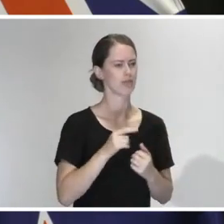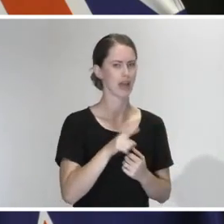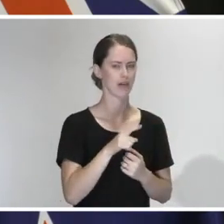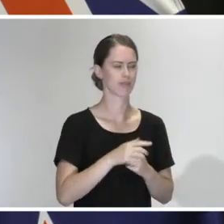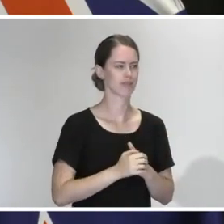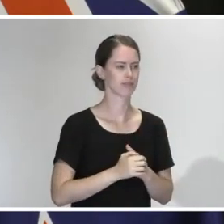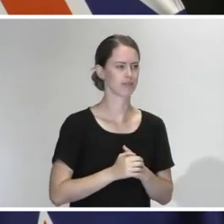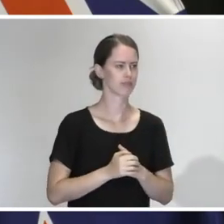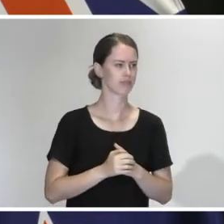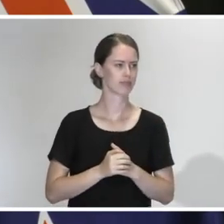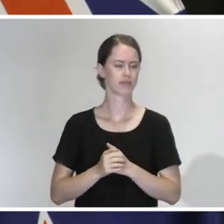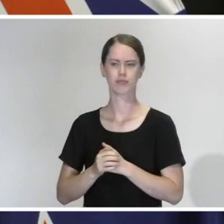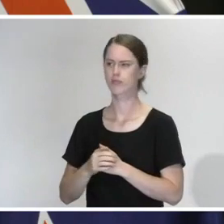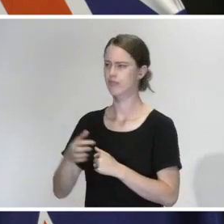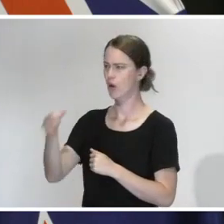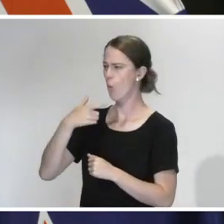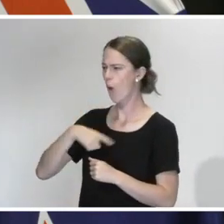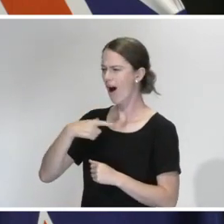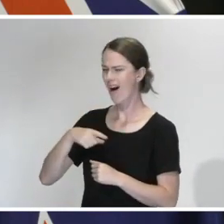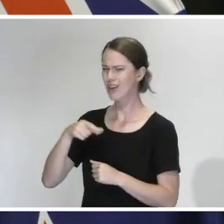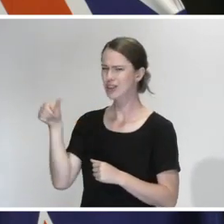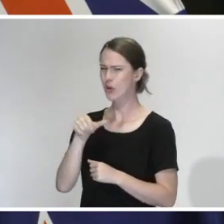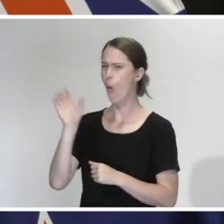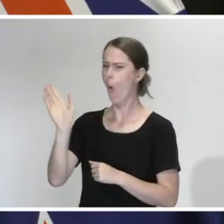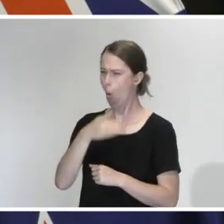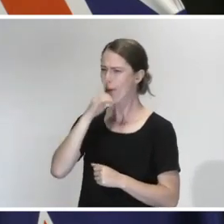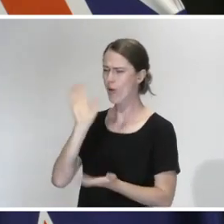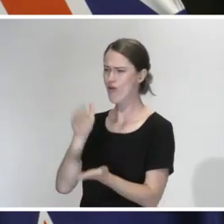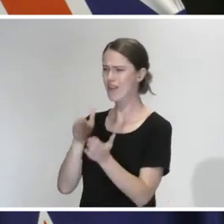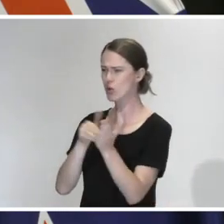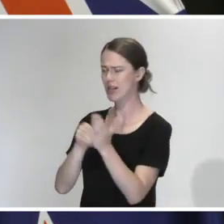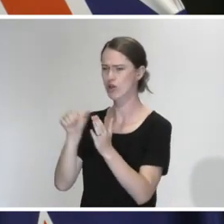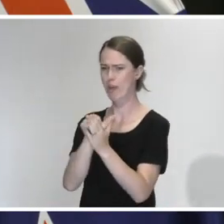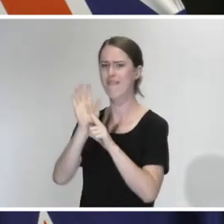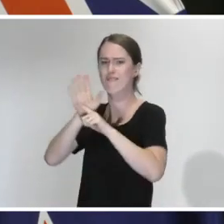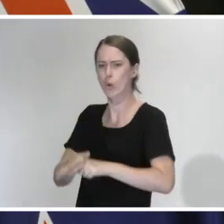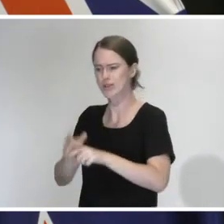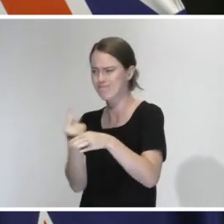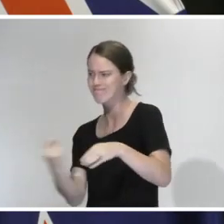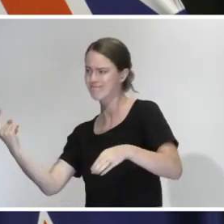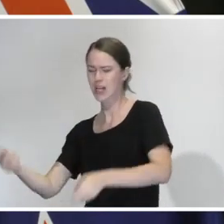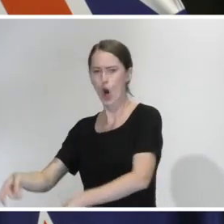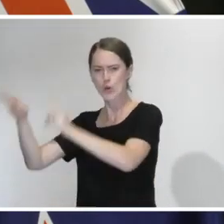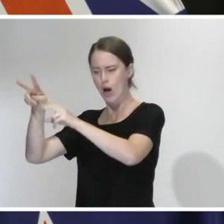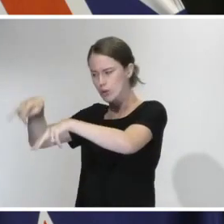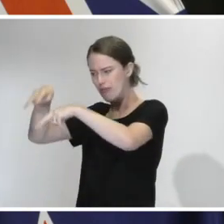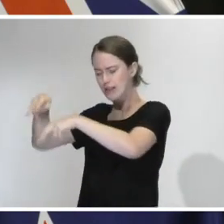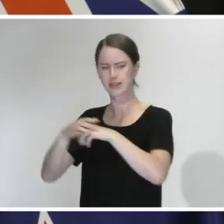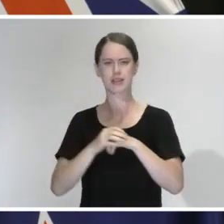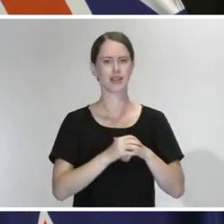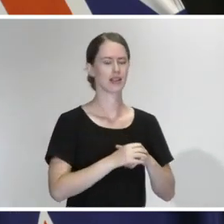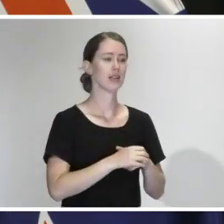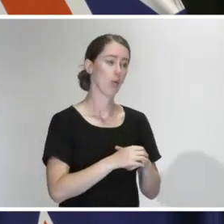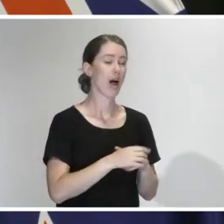stopping you from quarantining all your arrivals immediately? So from the very early days where we were asked about it, quite frankly scale.